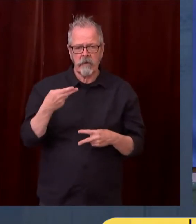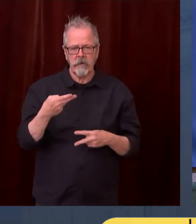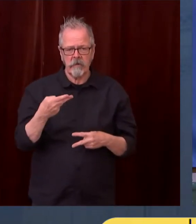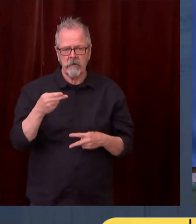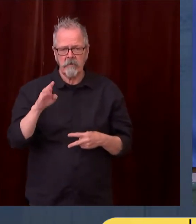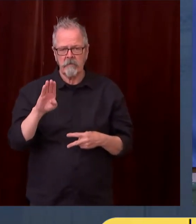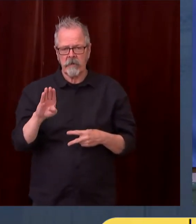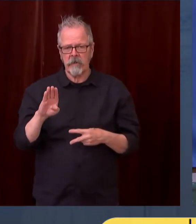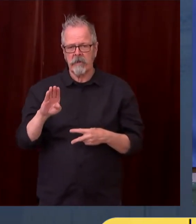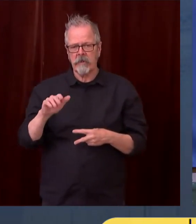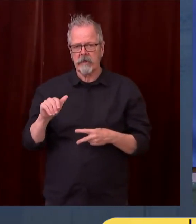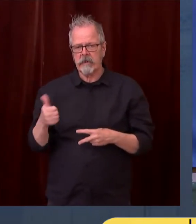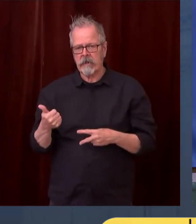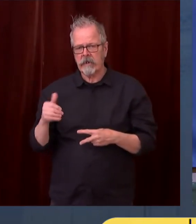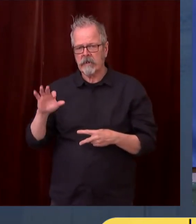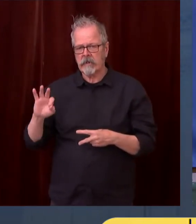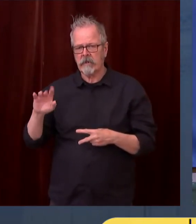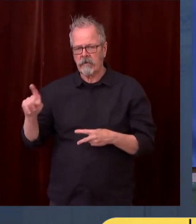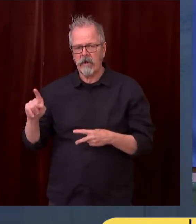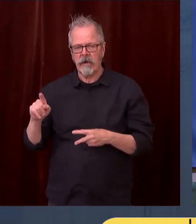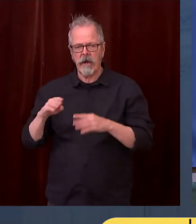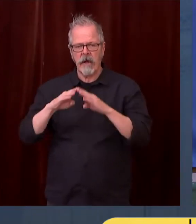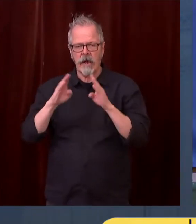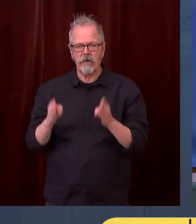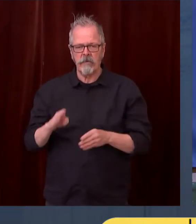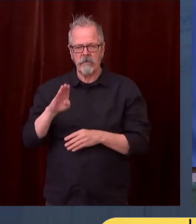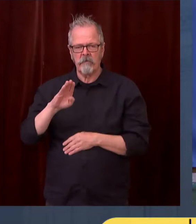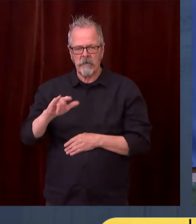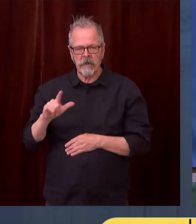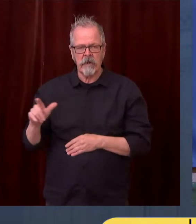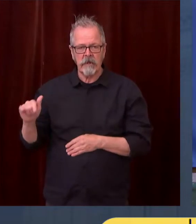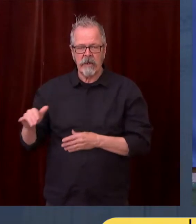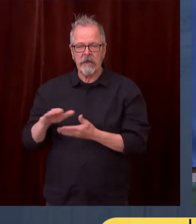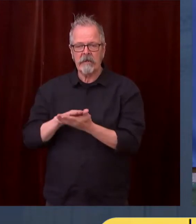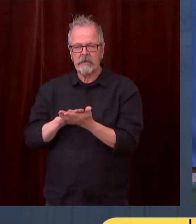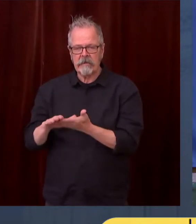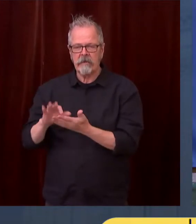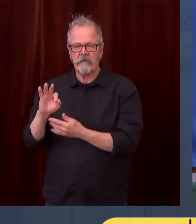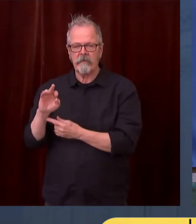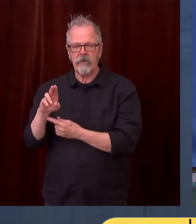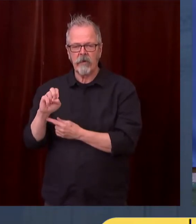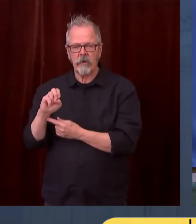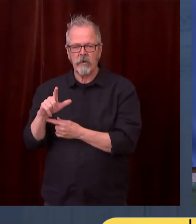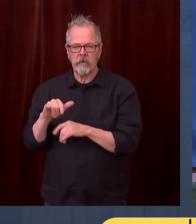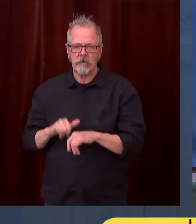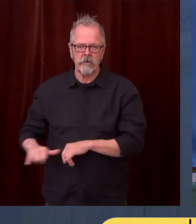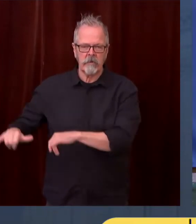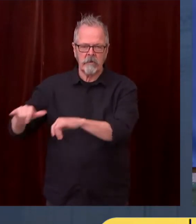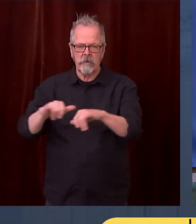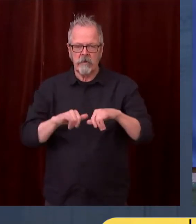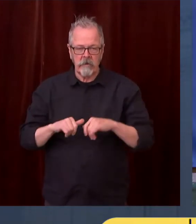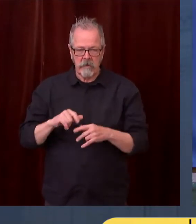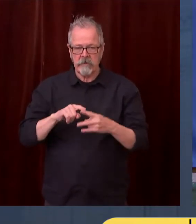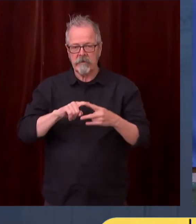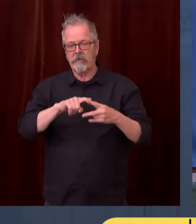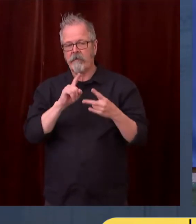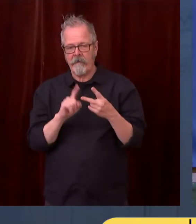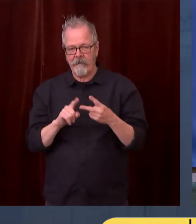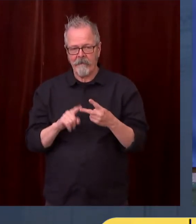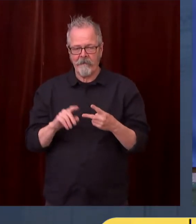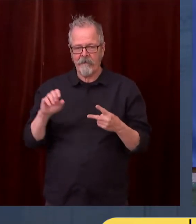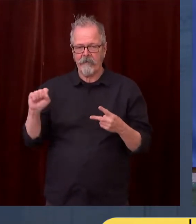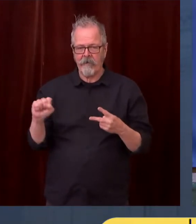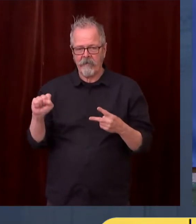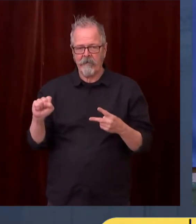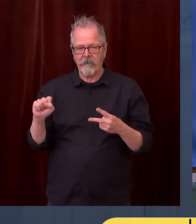Senate Bill 5126, the Climate Commitment Act, 5126. I'll just give you a quick brief of what those